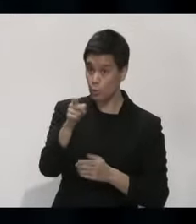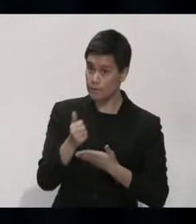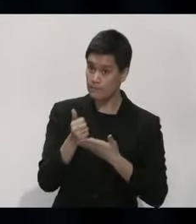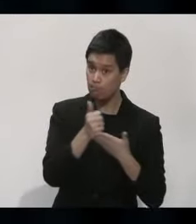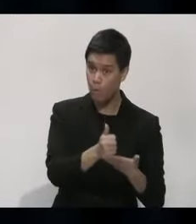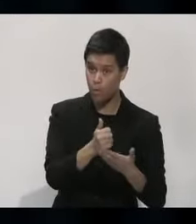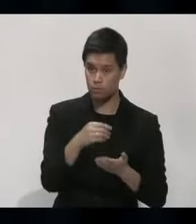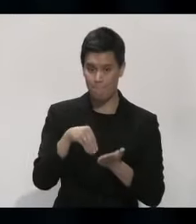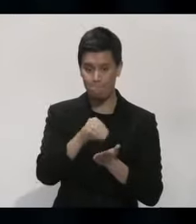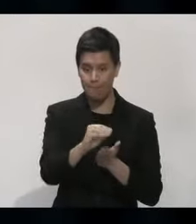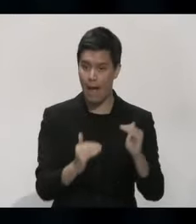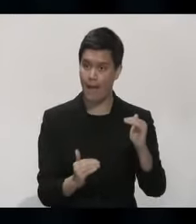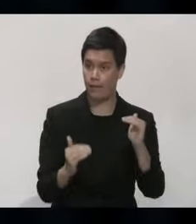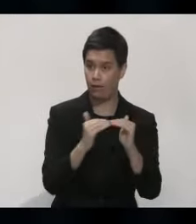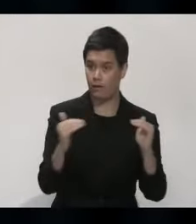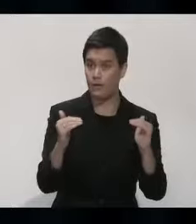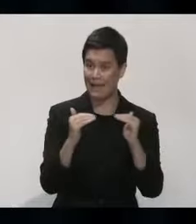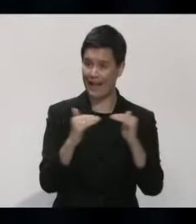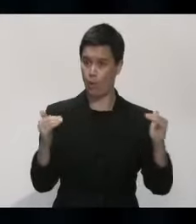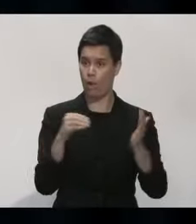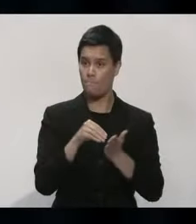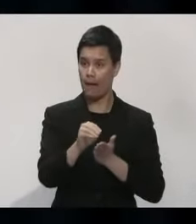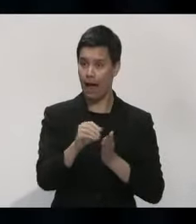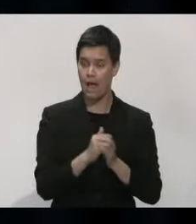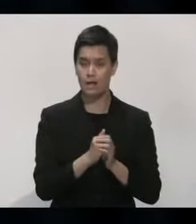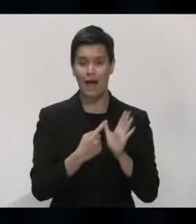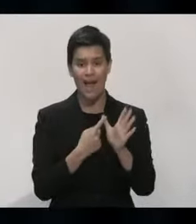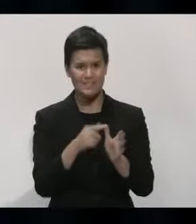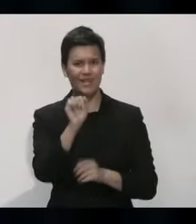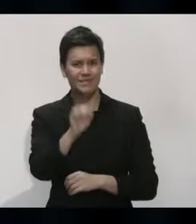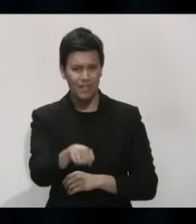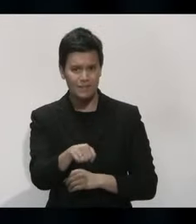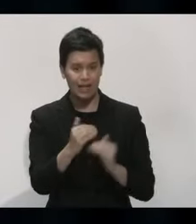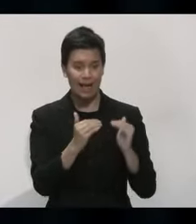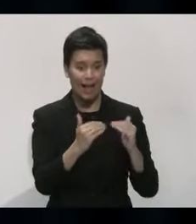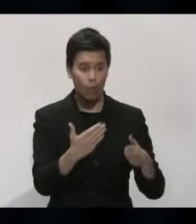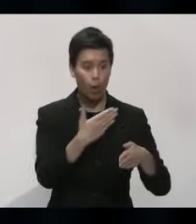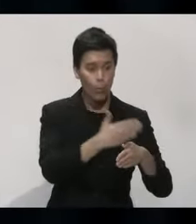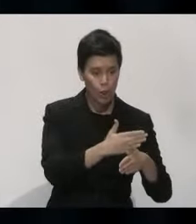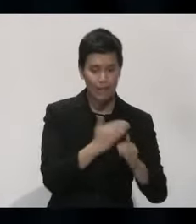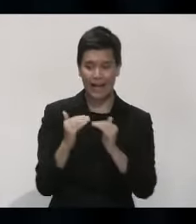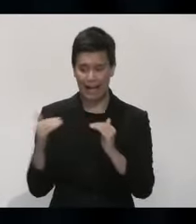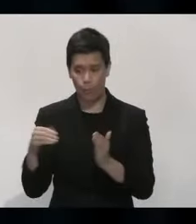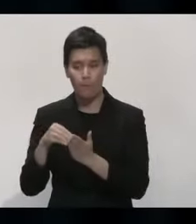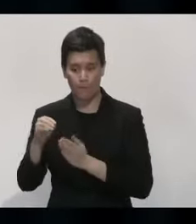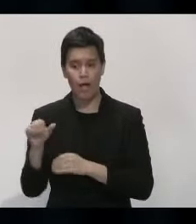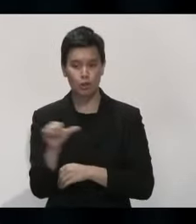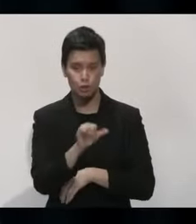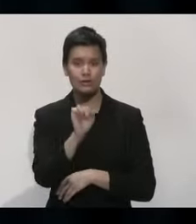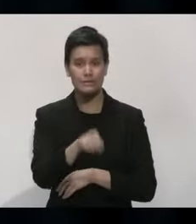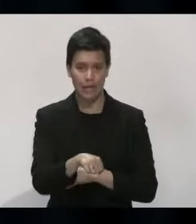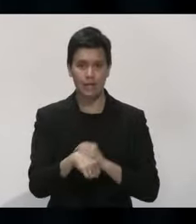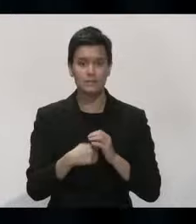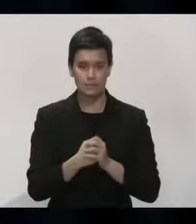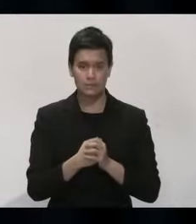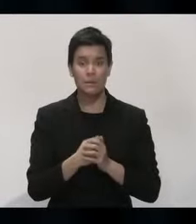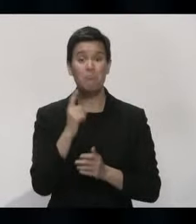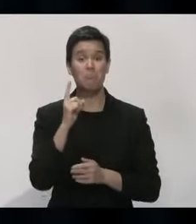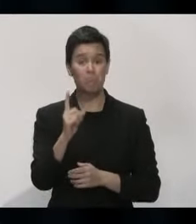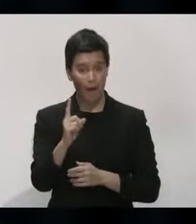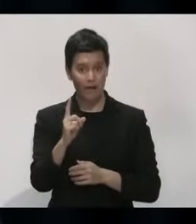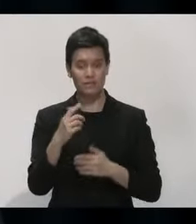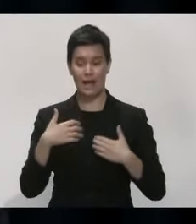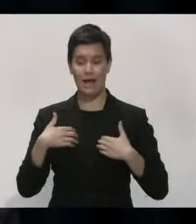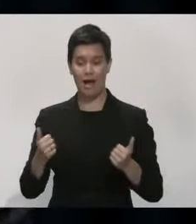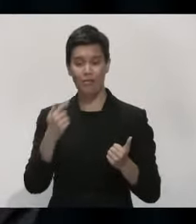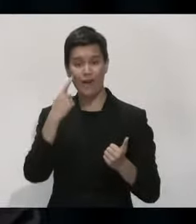general, the government supports pay parity, equal pay for equal work. That's a basic premise that we do support. Having said that, in primary care, we are not the employer